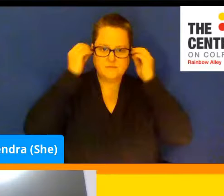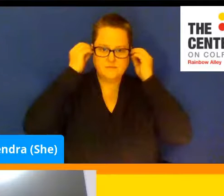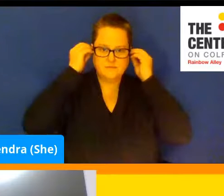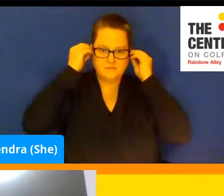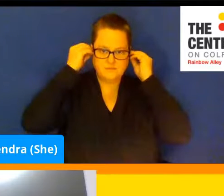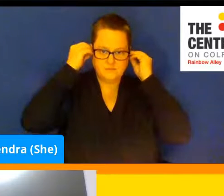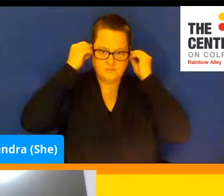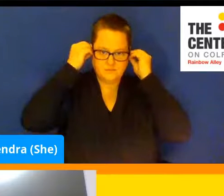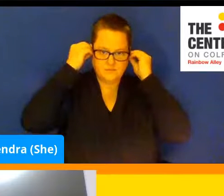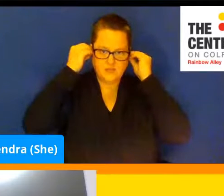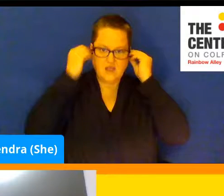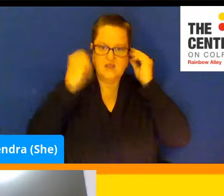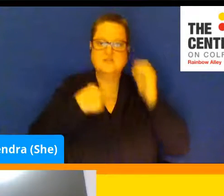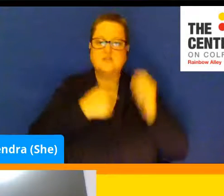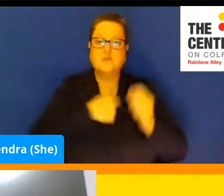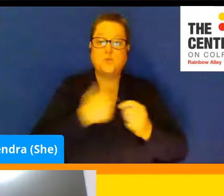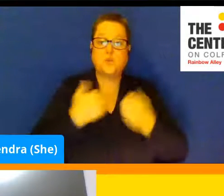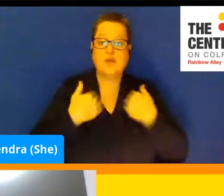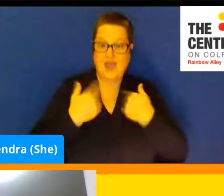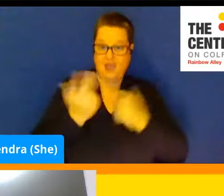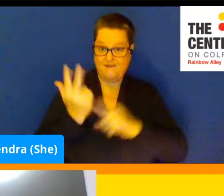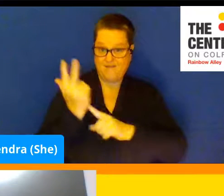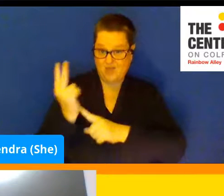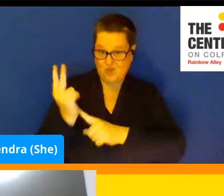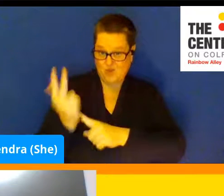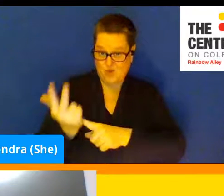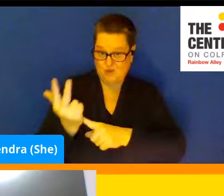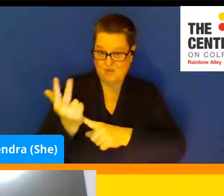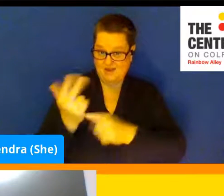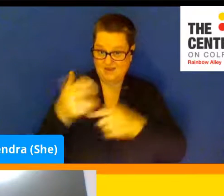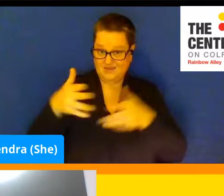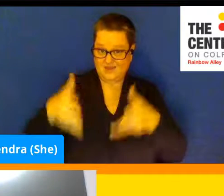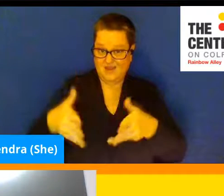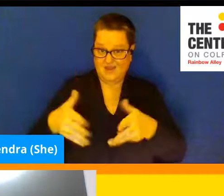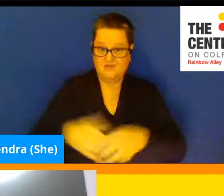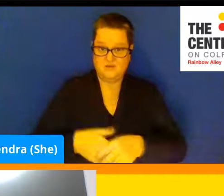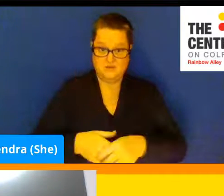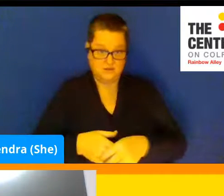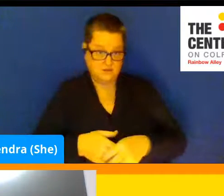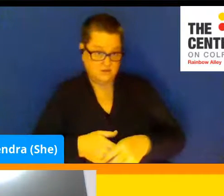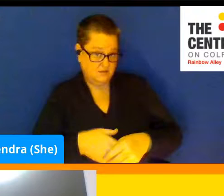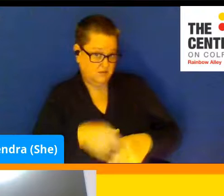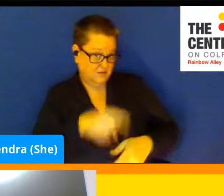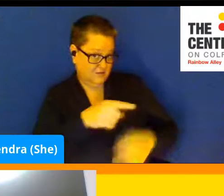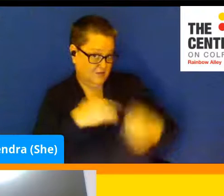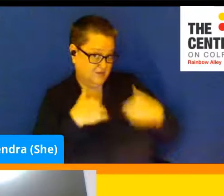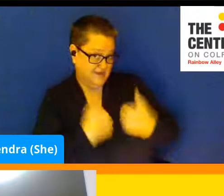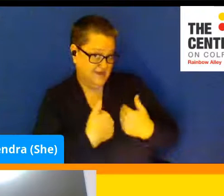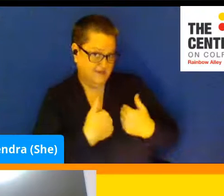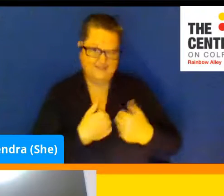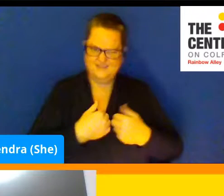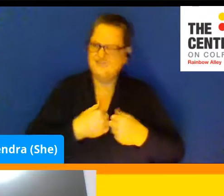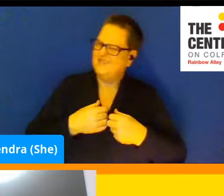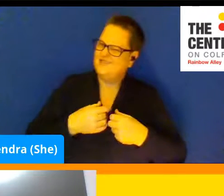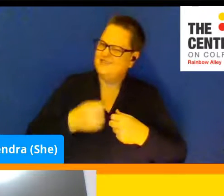So we've got about three minutes still left on the timer. Getting tired? Just a little bit, actually.